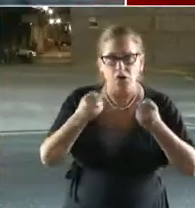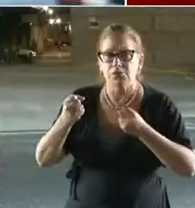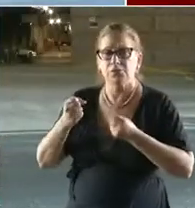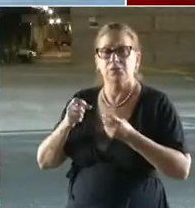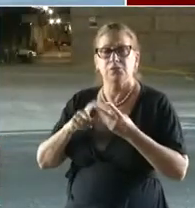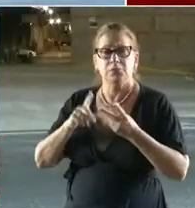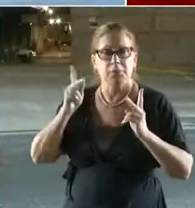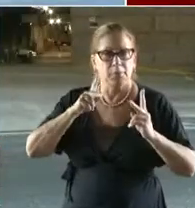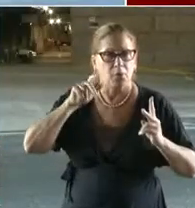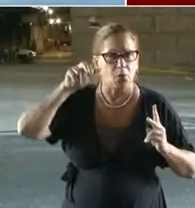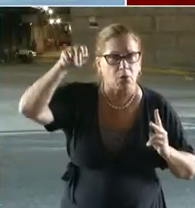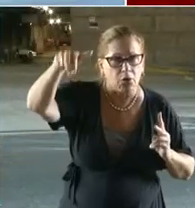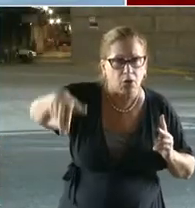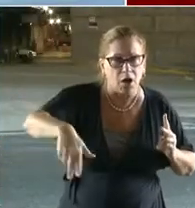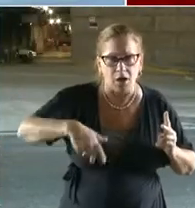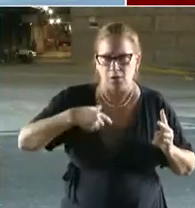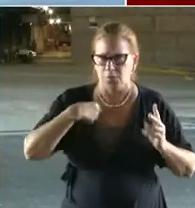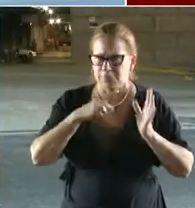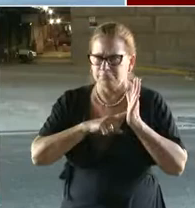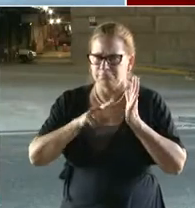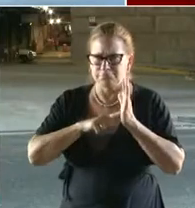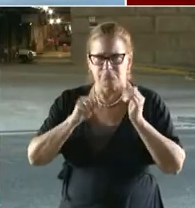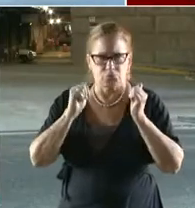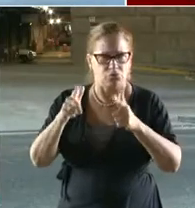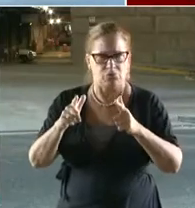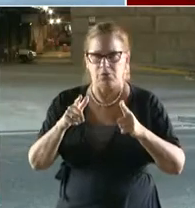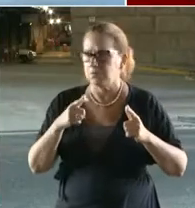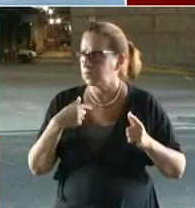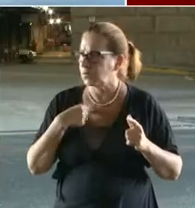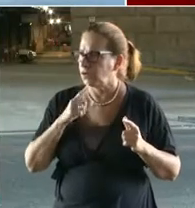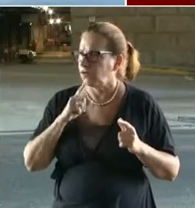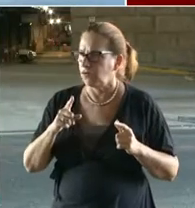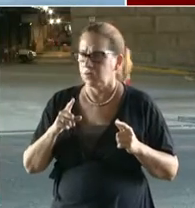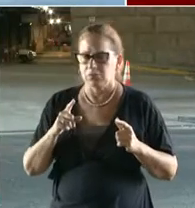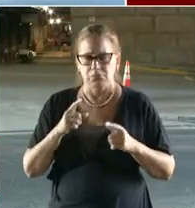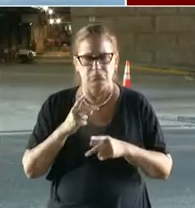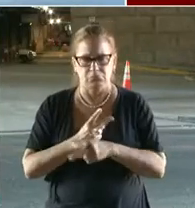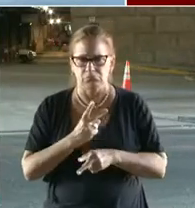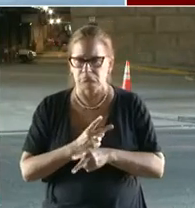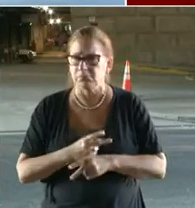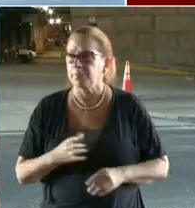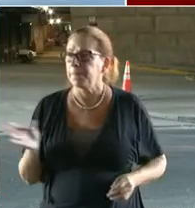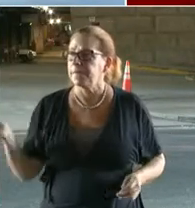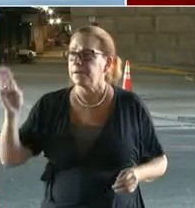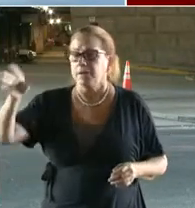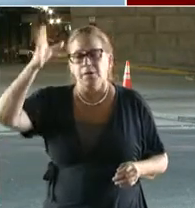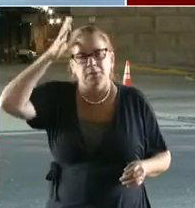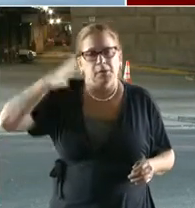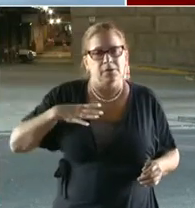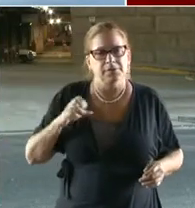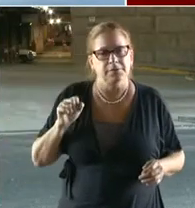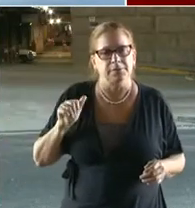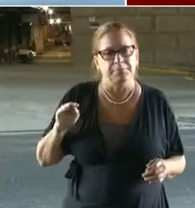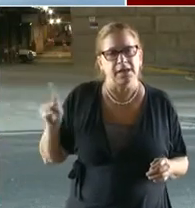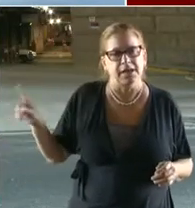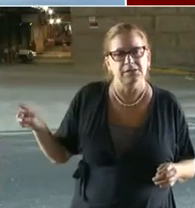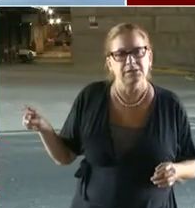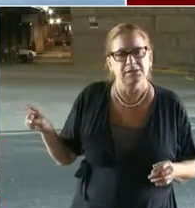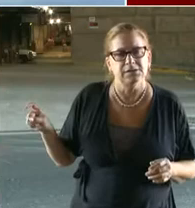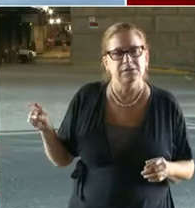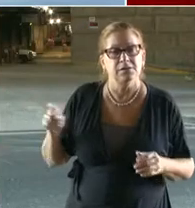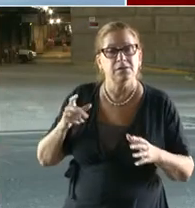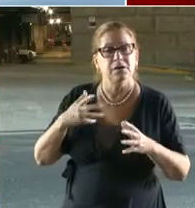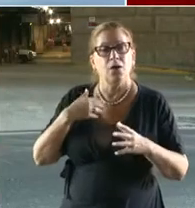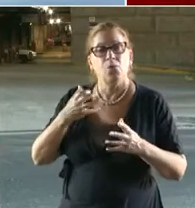trucks that are allowed to use